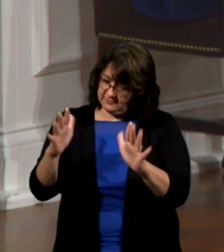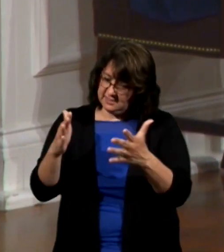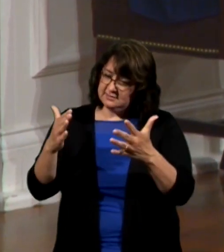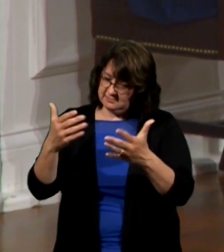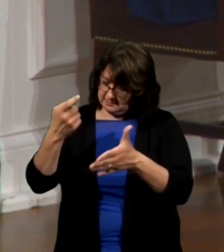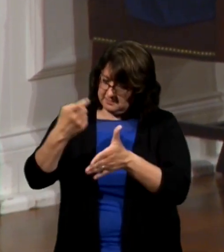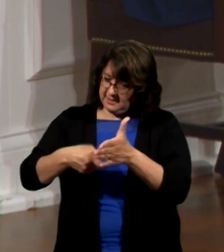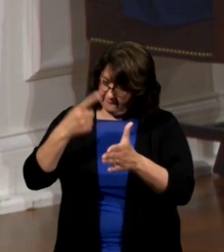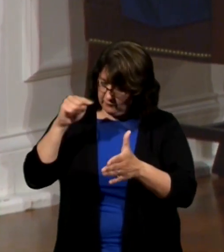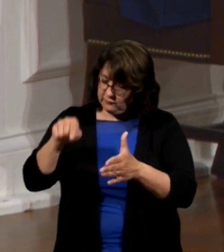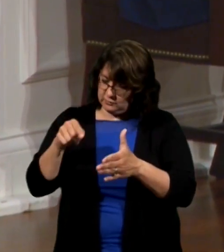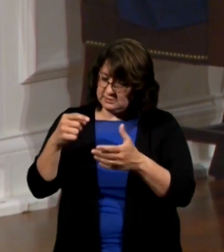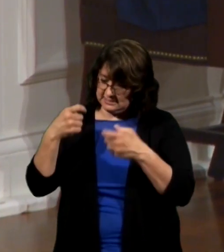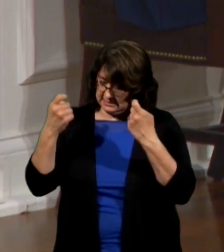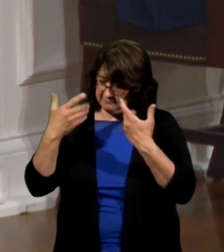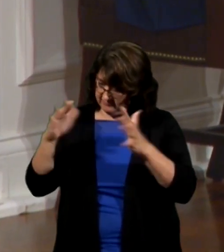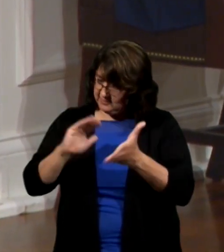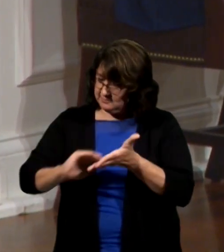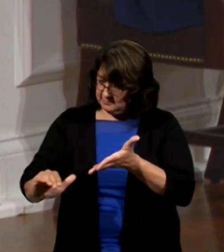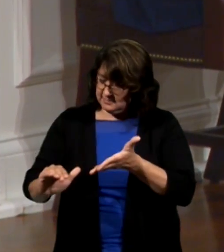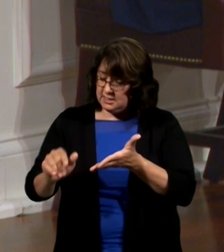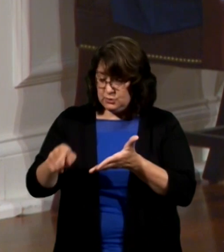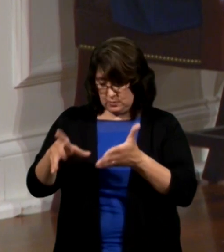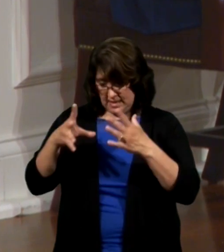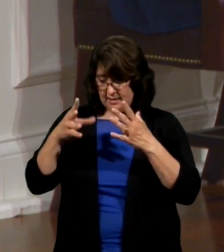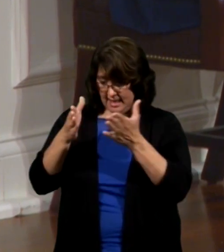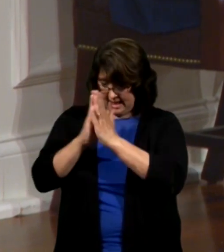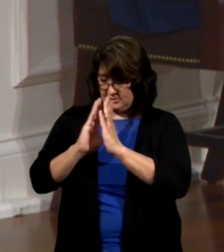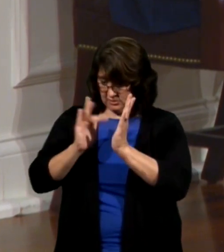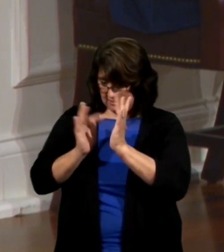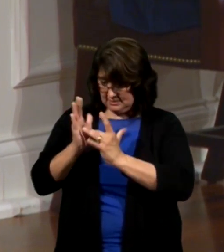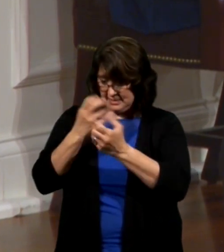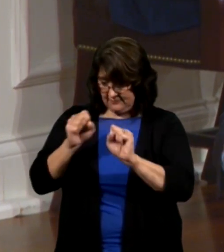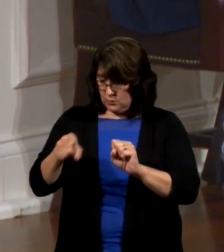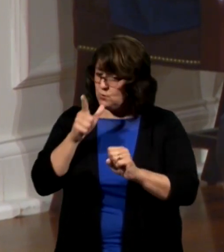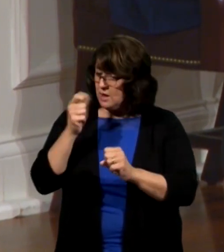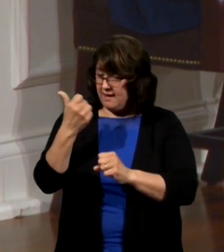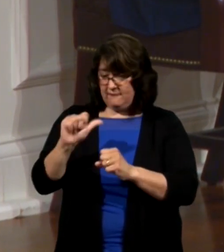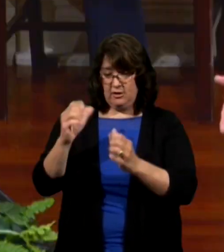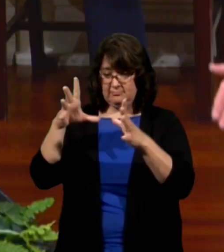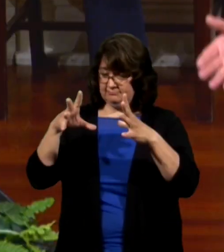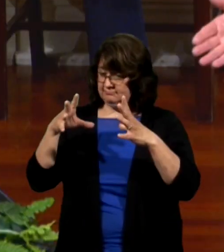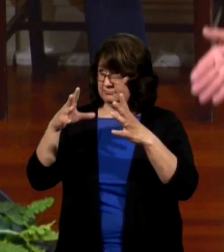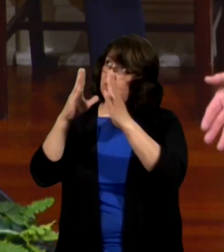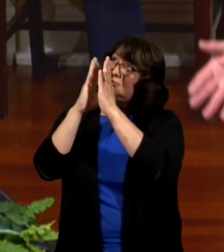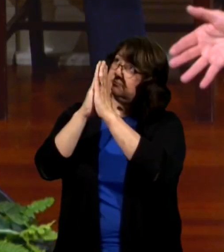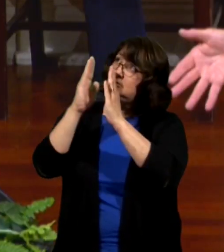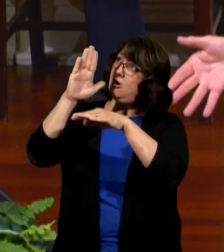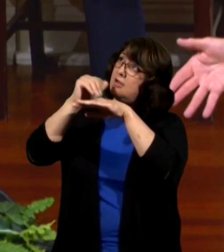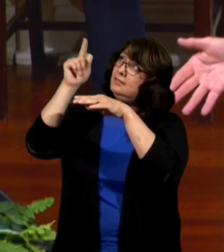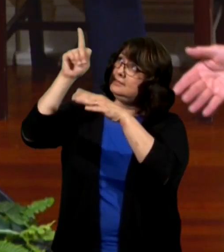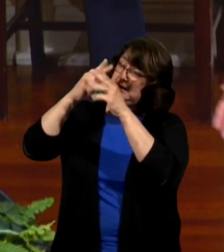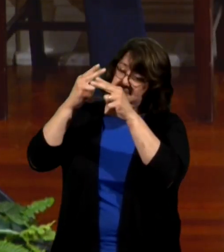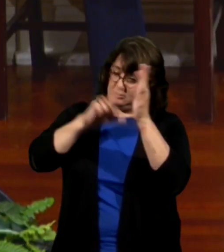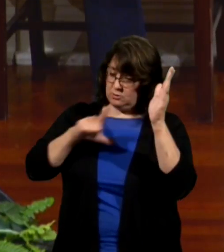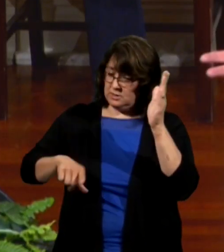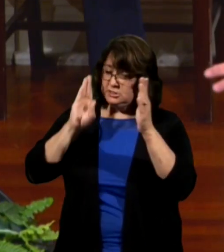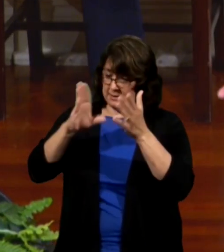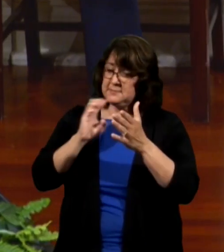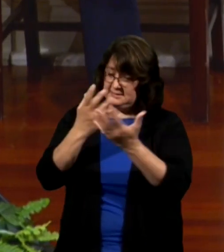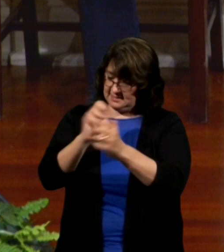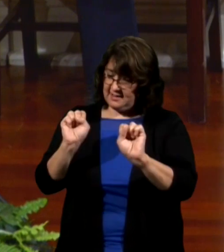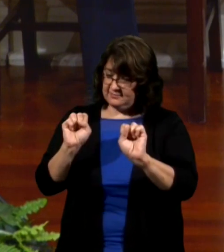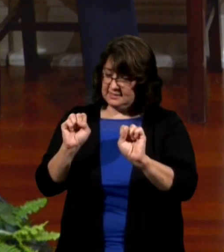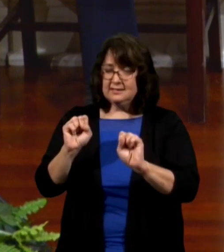sins and if you'll just ask him to save you whosoever shall call upon the name of the Lord shall be saved it's not